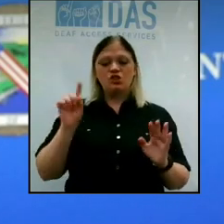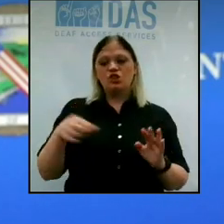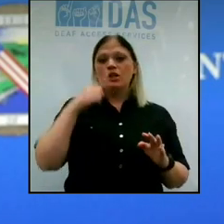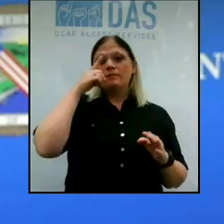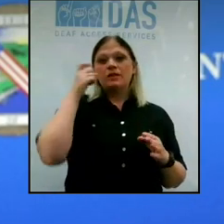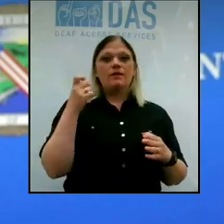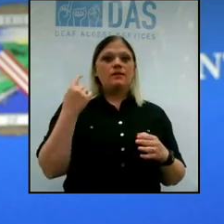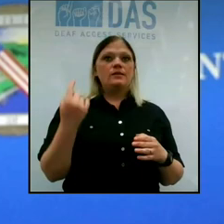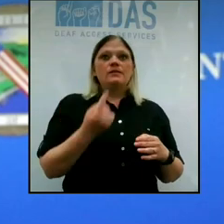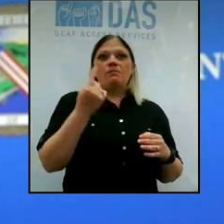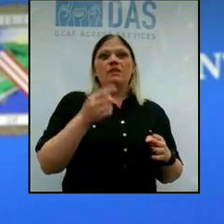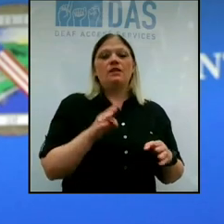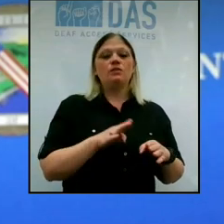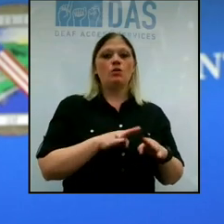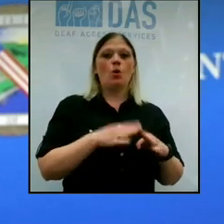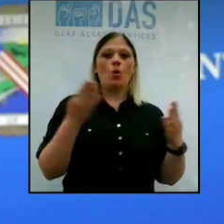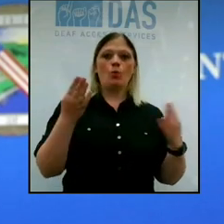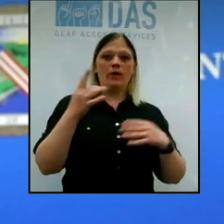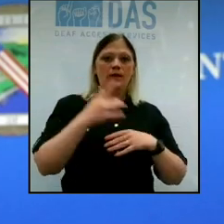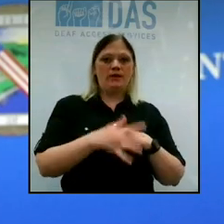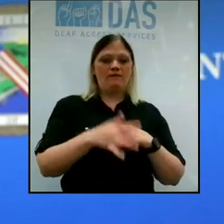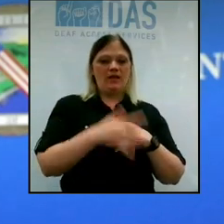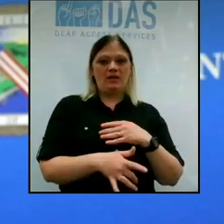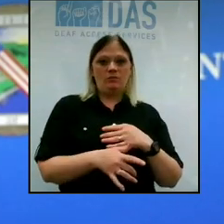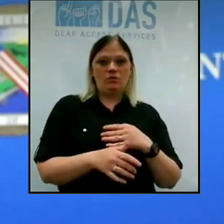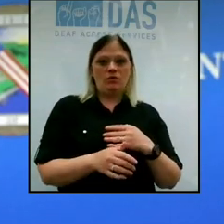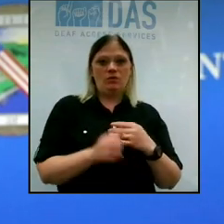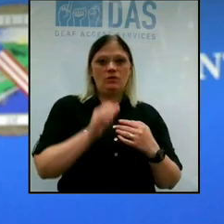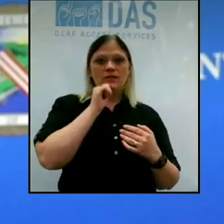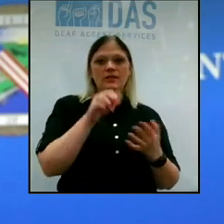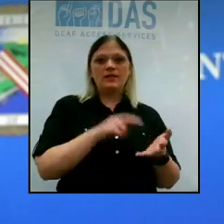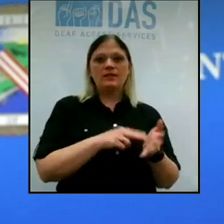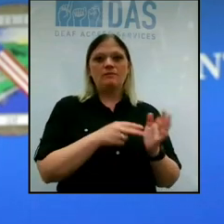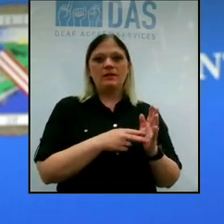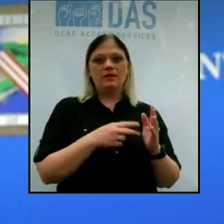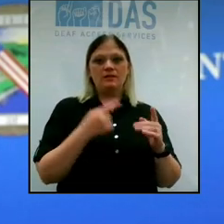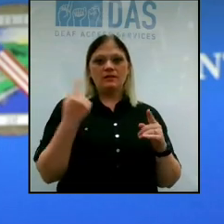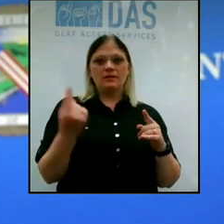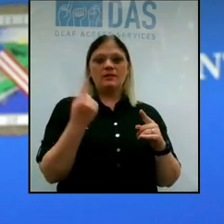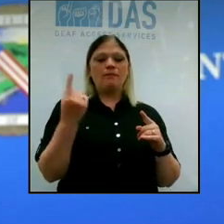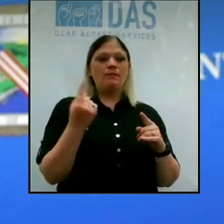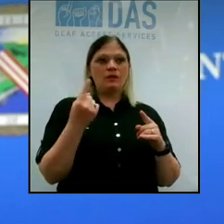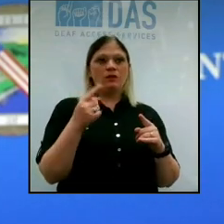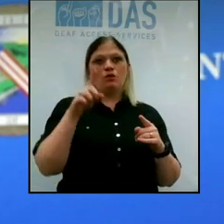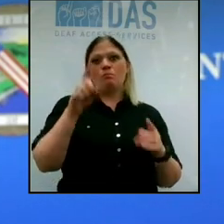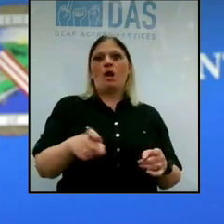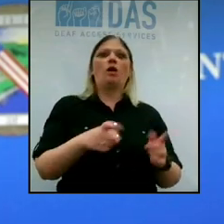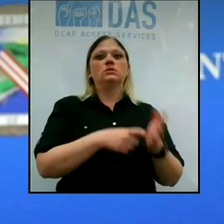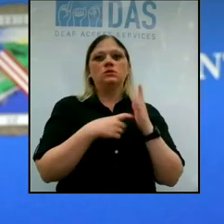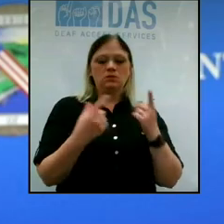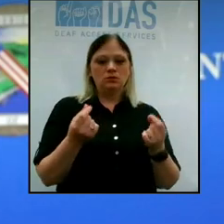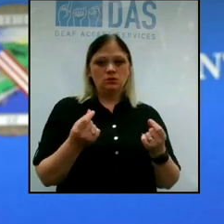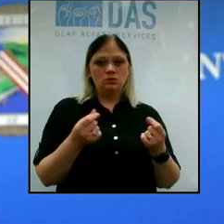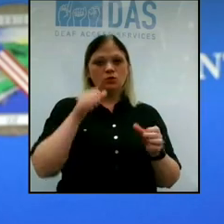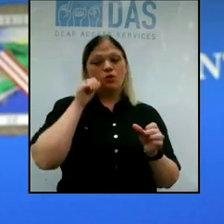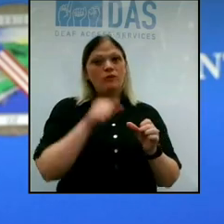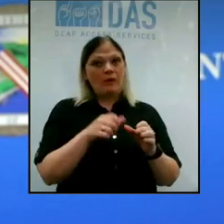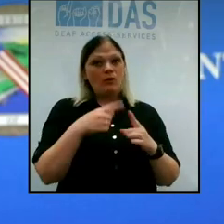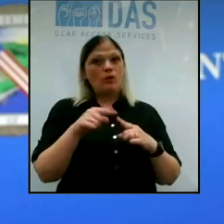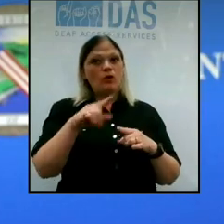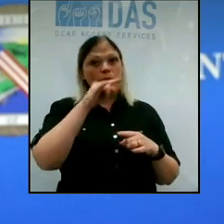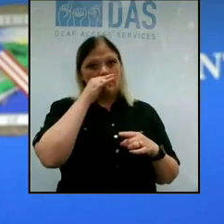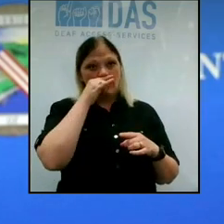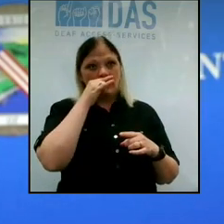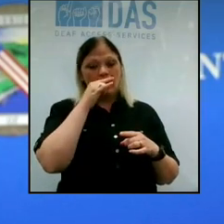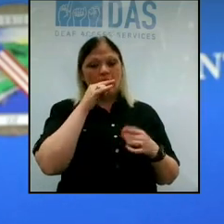something is open and available doesn't mean that it's something that we need to do. So remember, when you were a kid and,